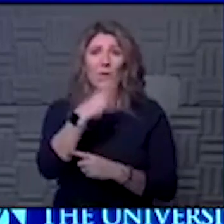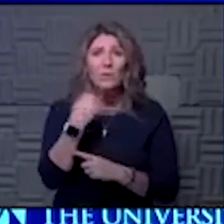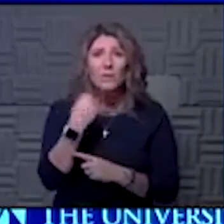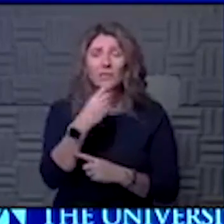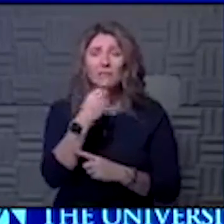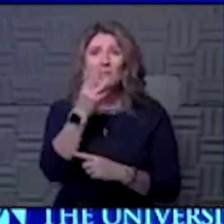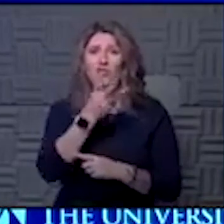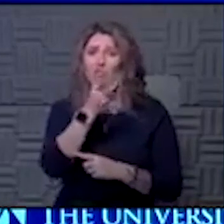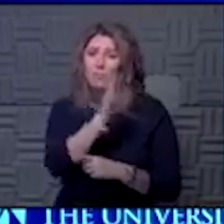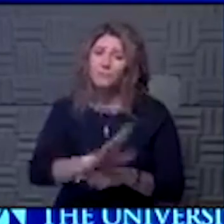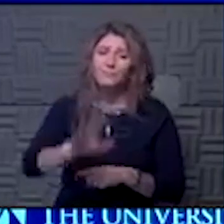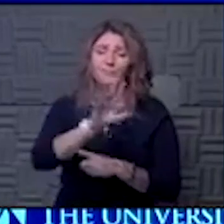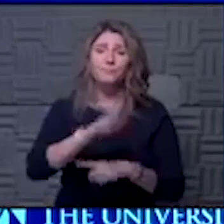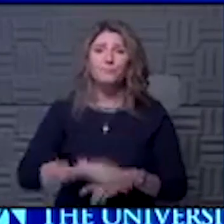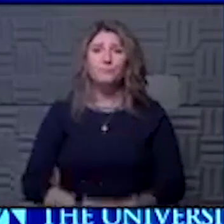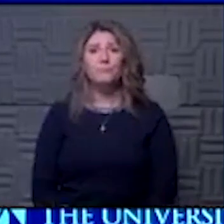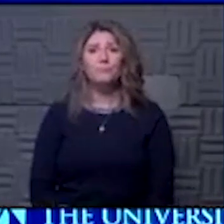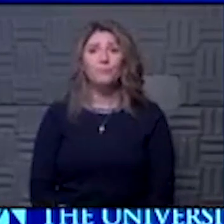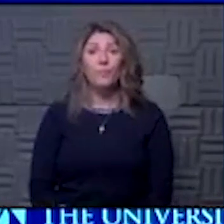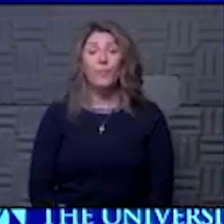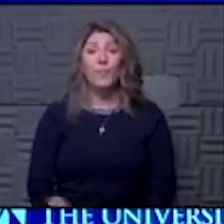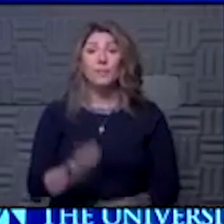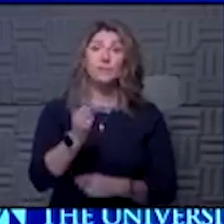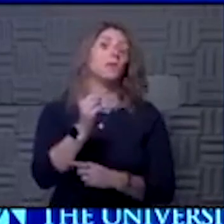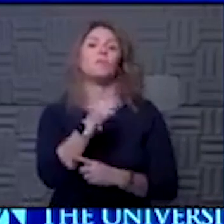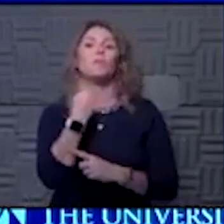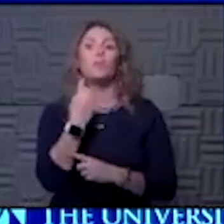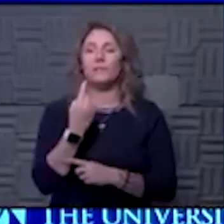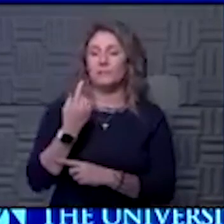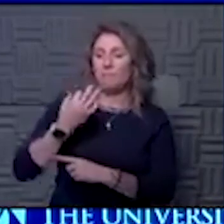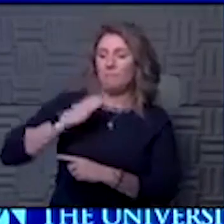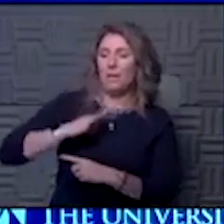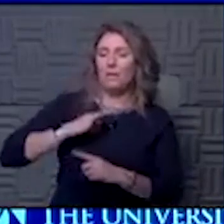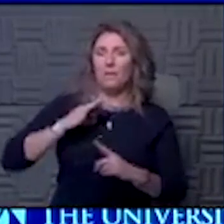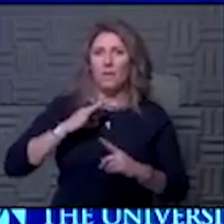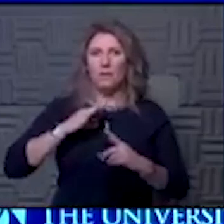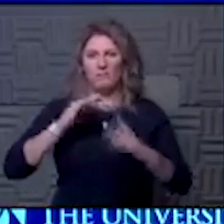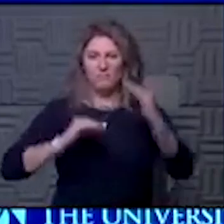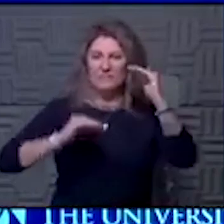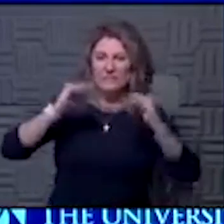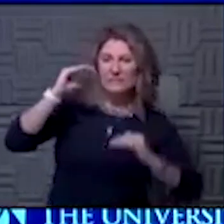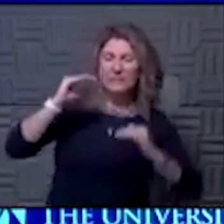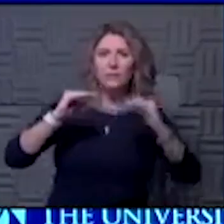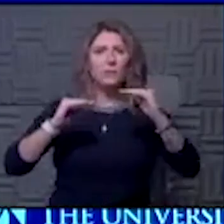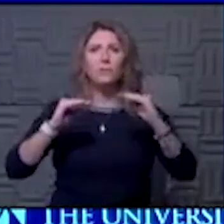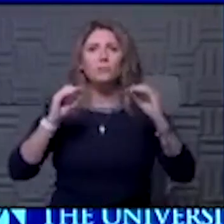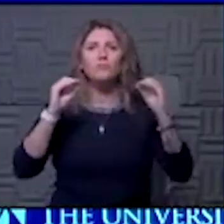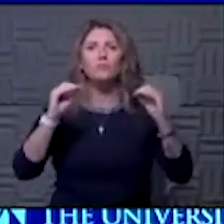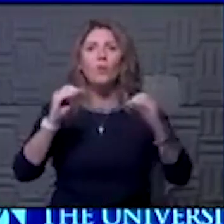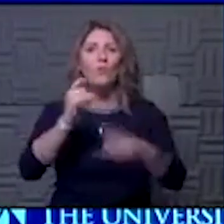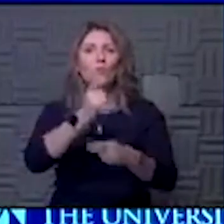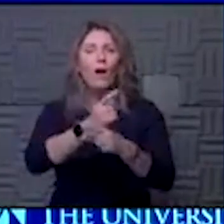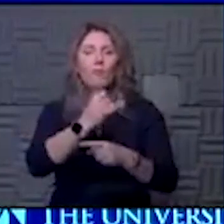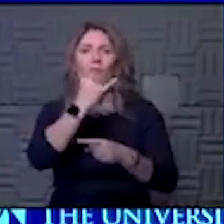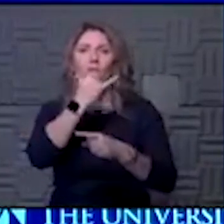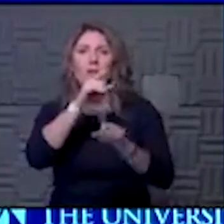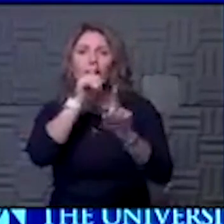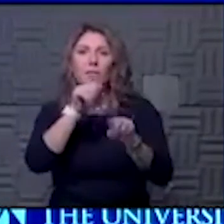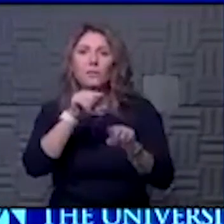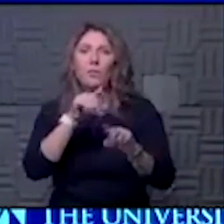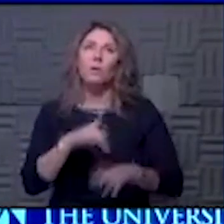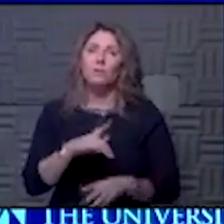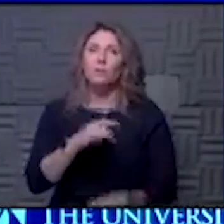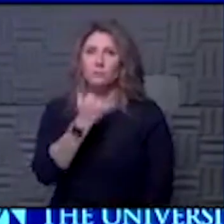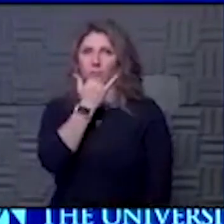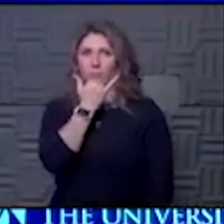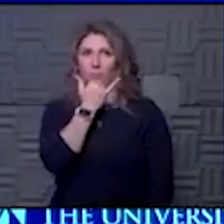I think you just, it's one of those risk-benefit analysis. There is no right or wrong answer to this question. Well, actually there is a